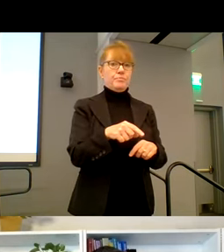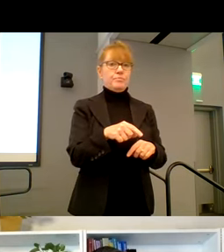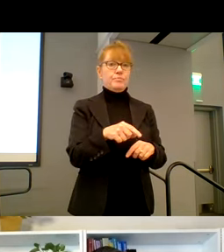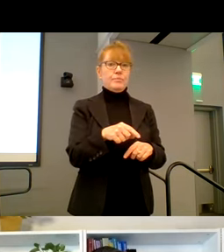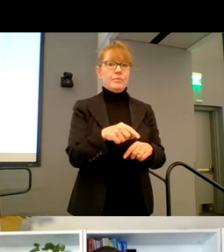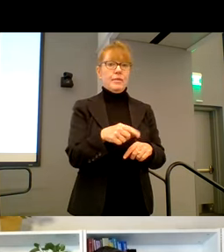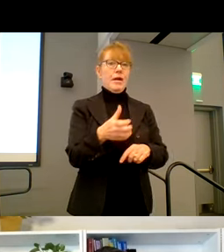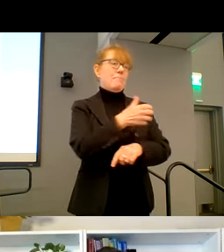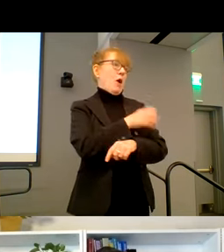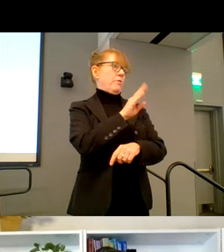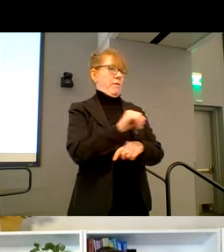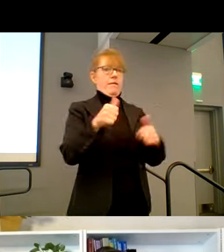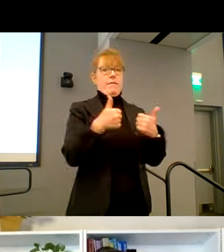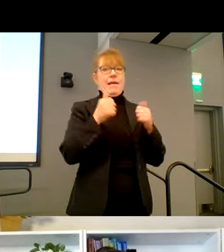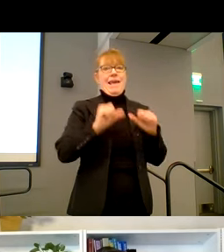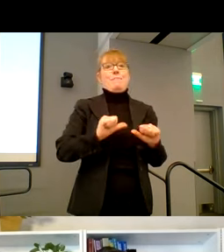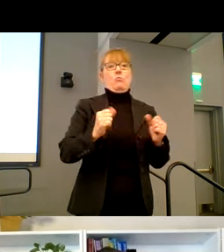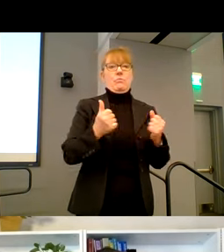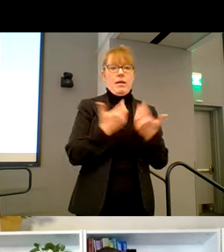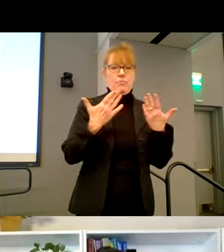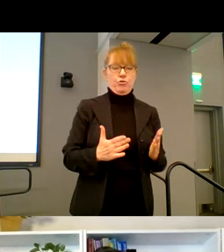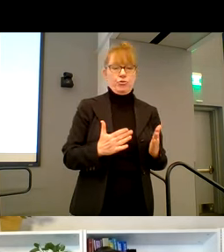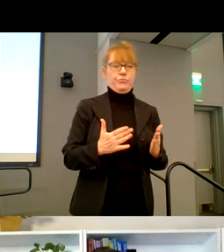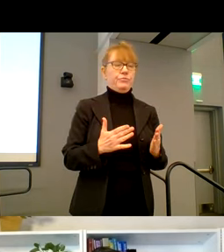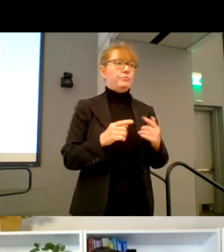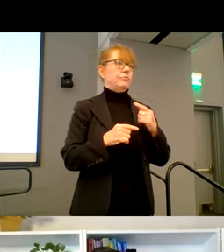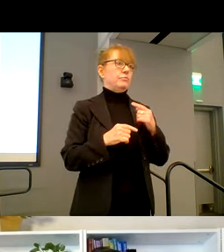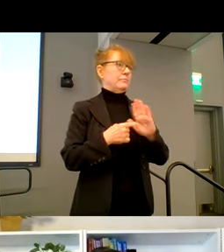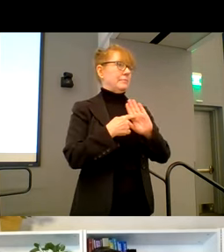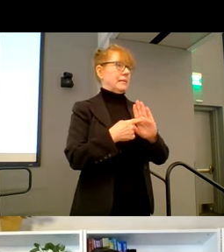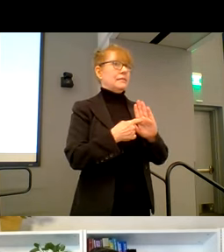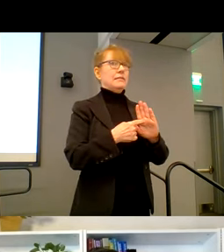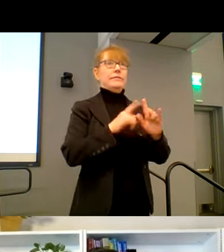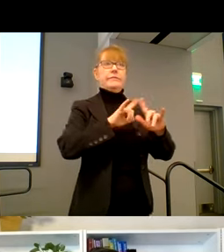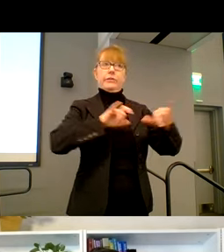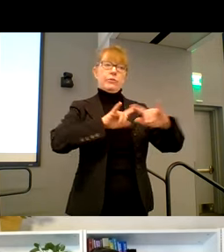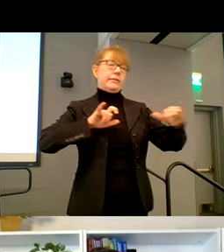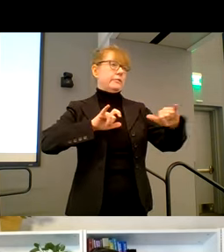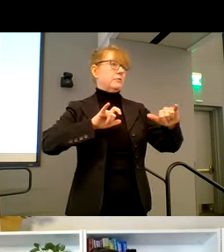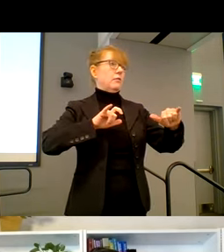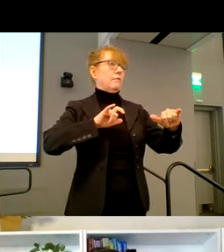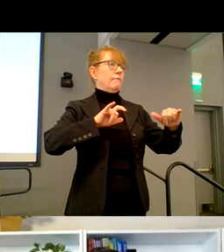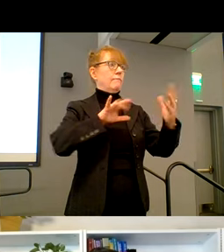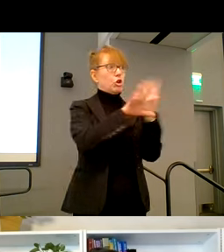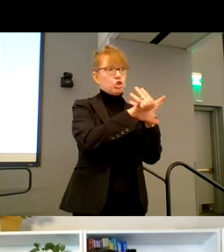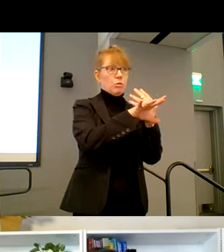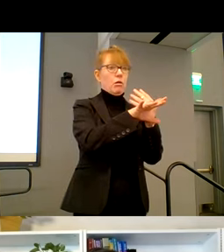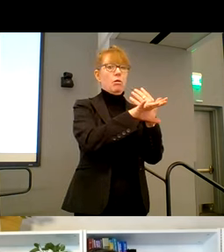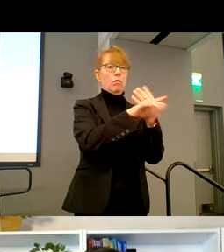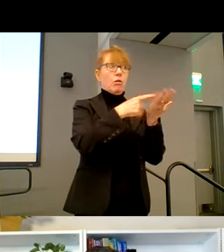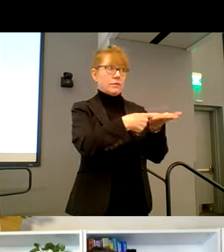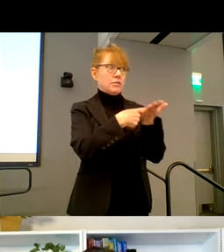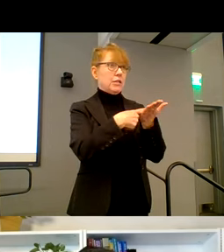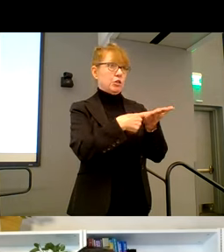support, this is a synchronous, um, virtual consultation that we have with, um, a rehab engineer